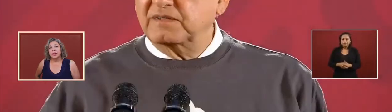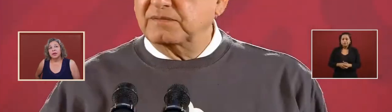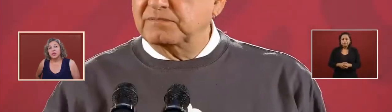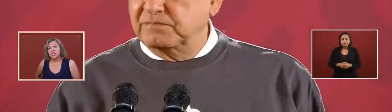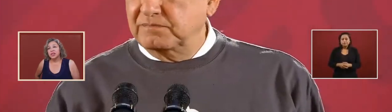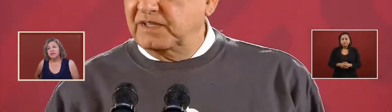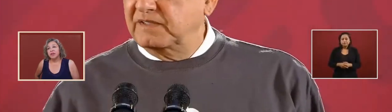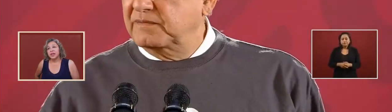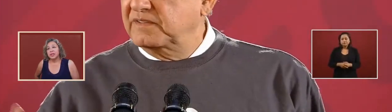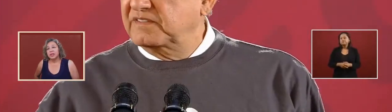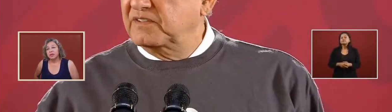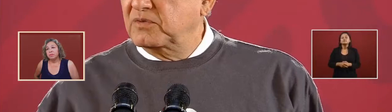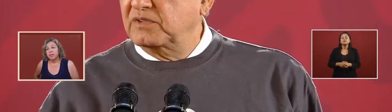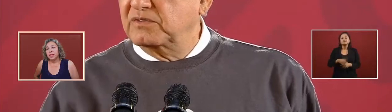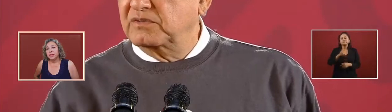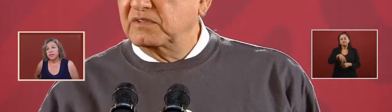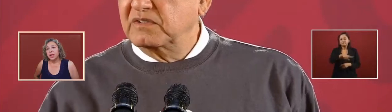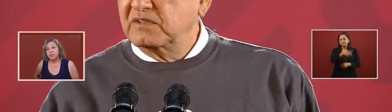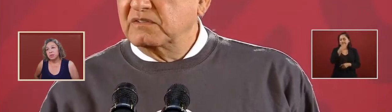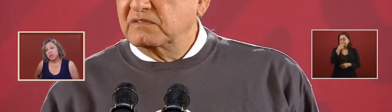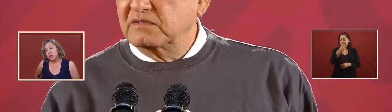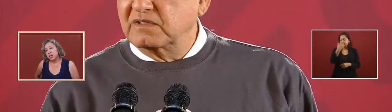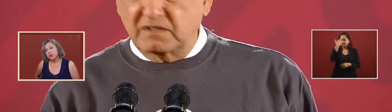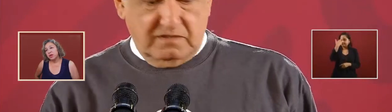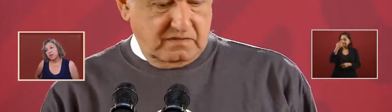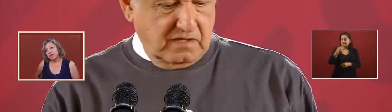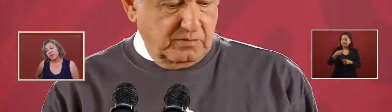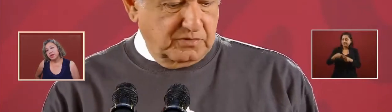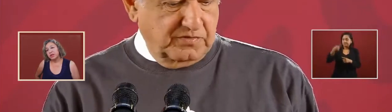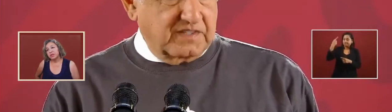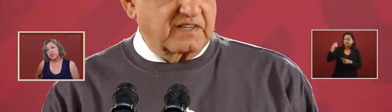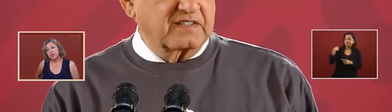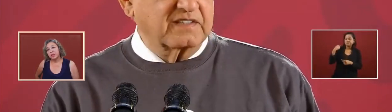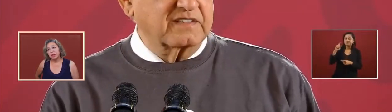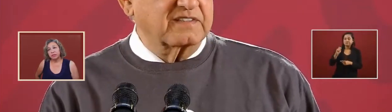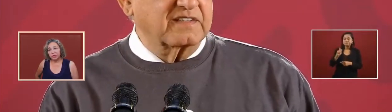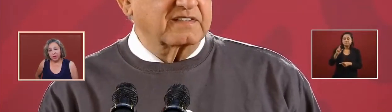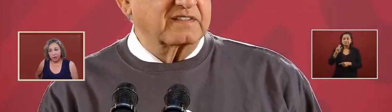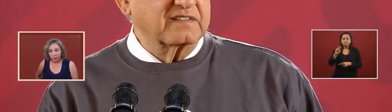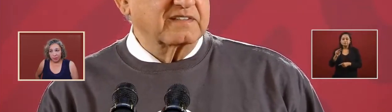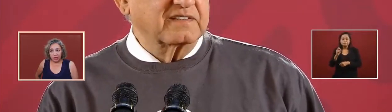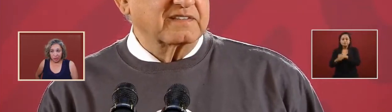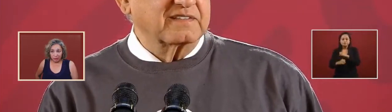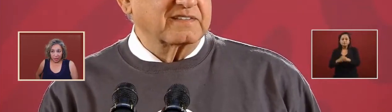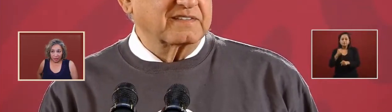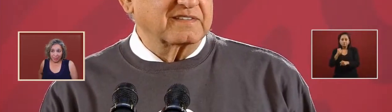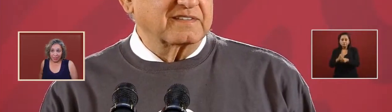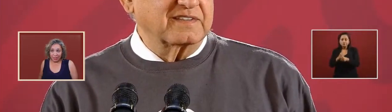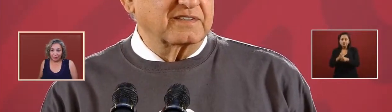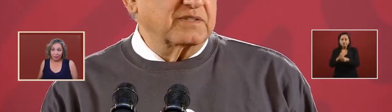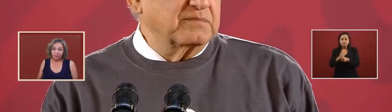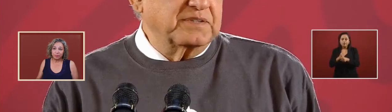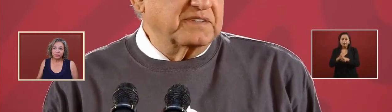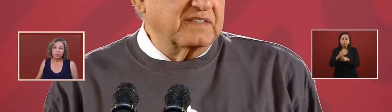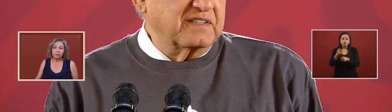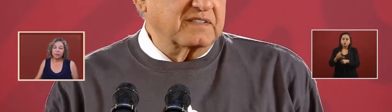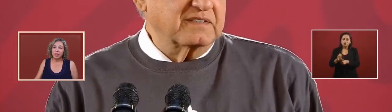that which in effect has been 20 or 25 years the federal commission of electricity